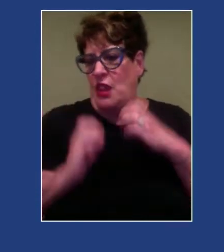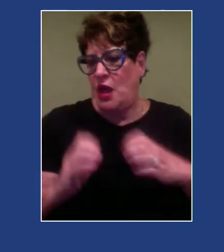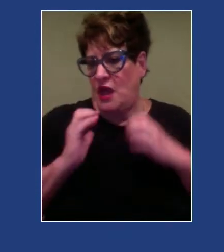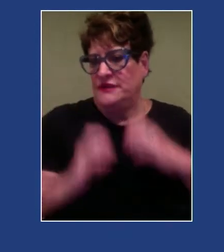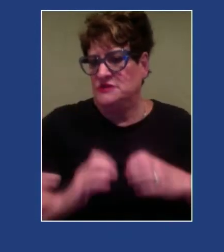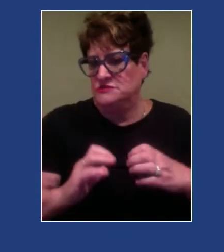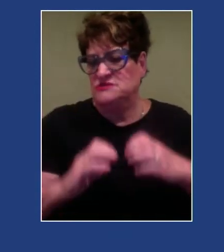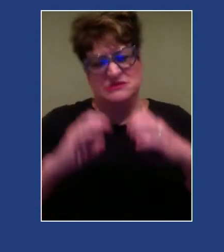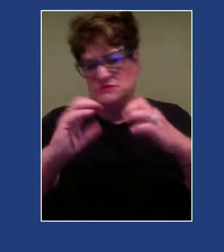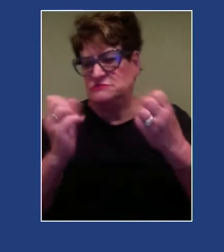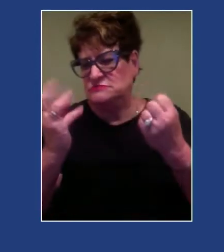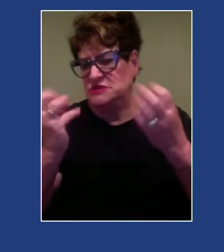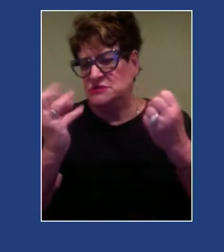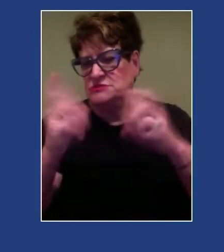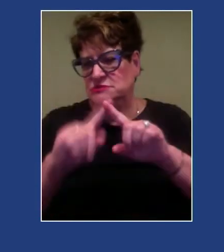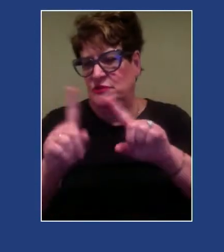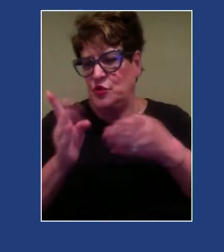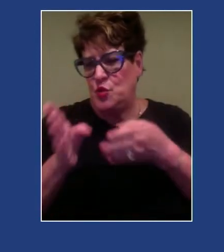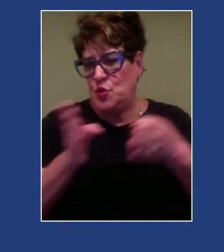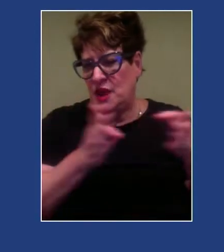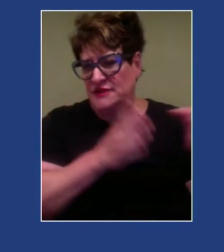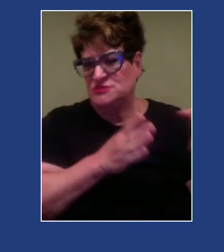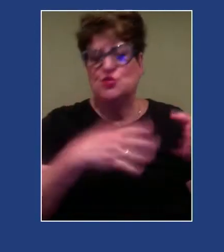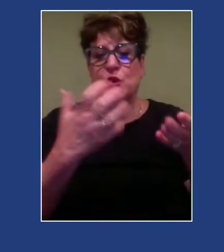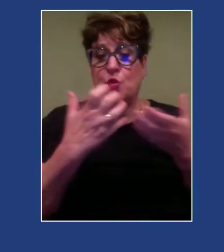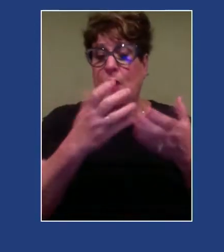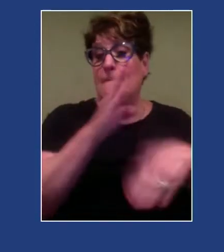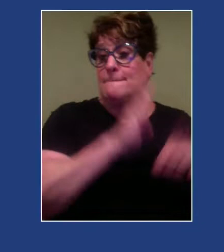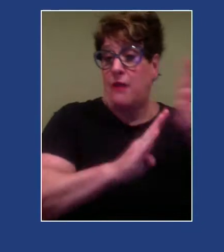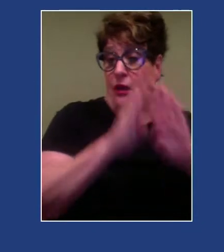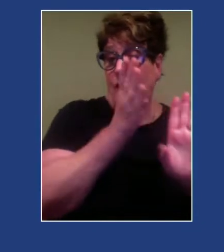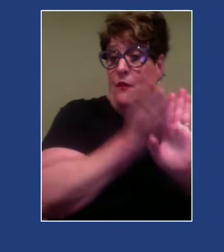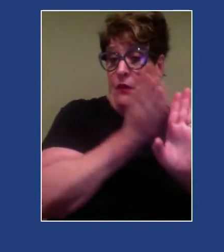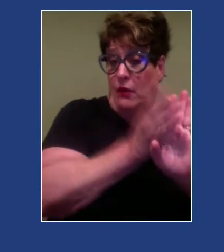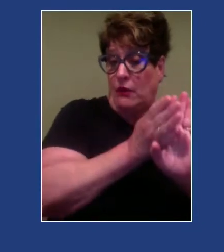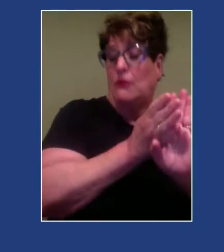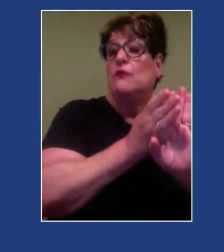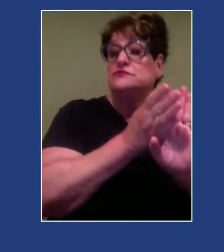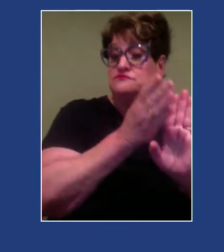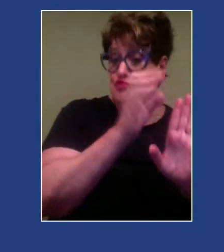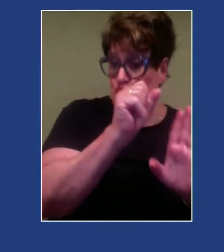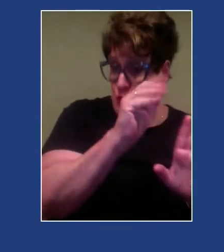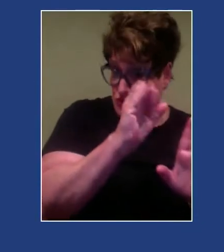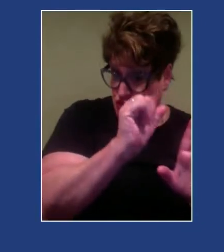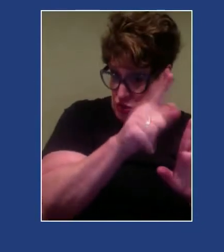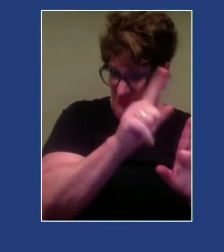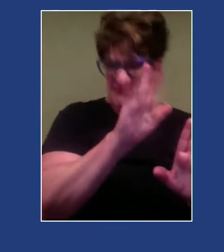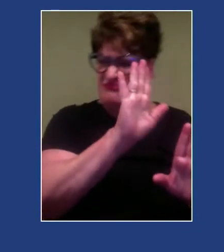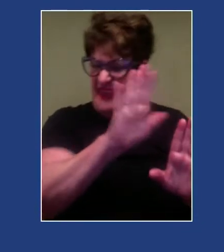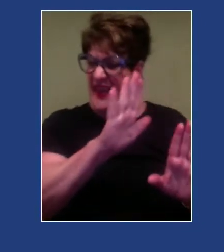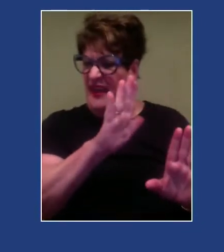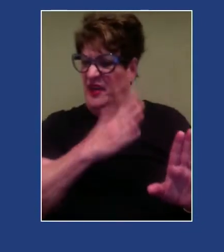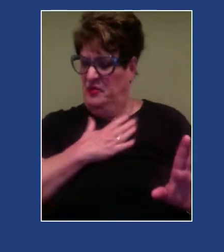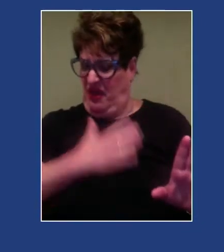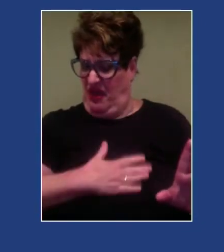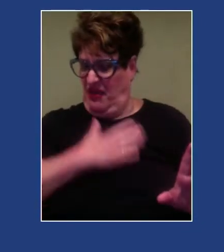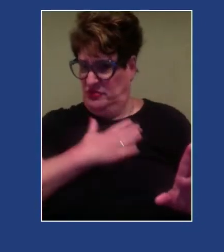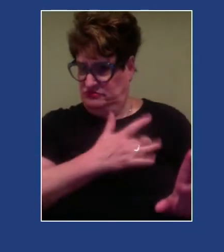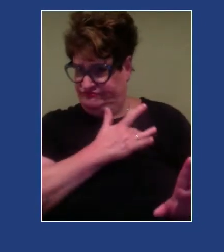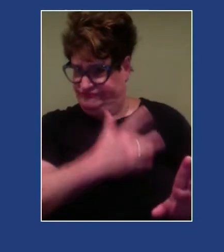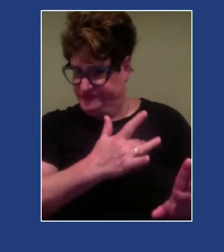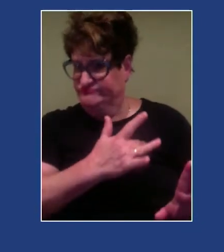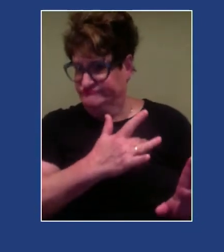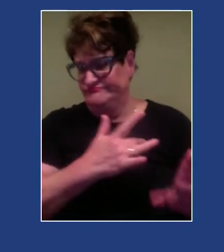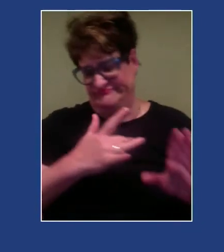to merge together a biopsychosocial model that pays attention to people's biological predispositions if they have borderline personality